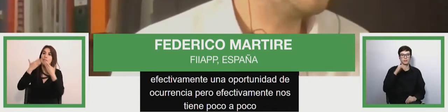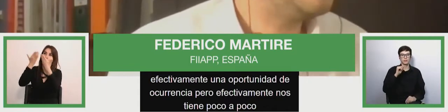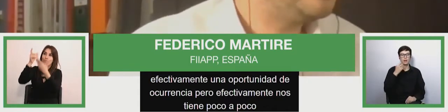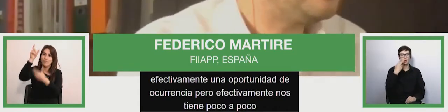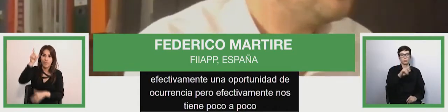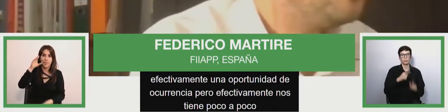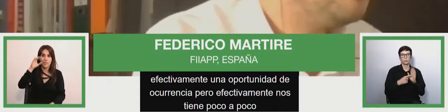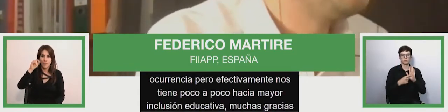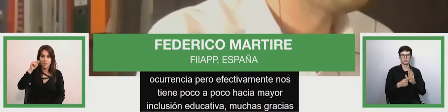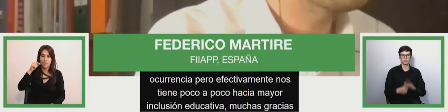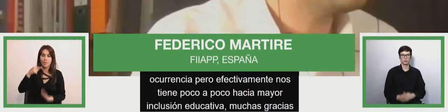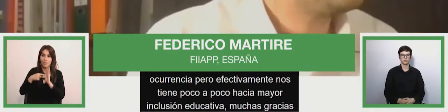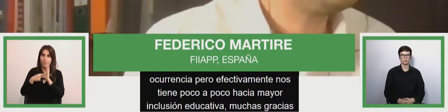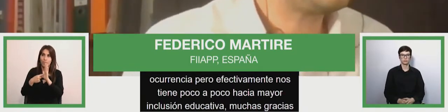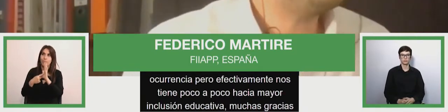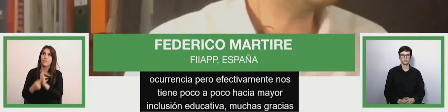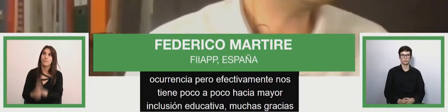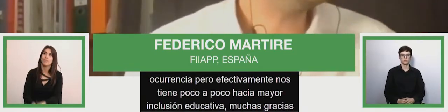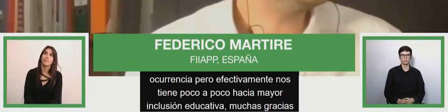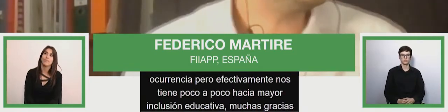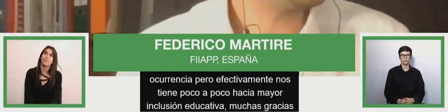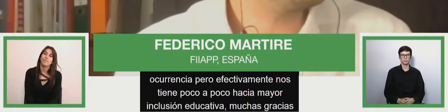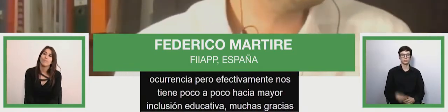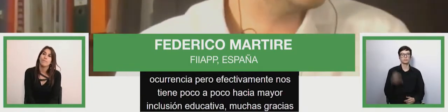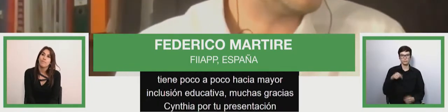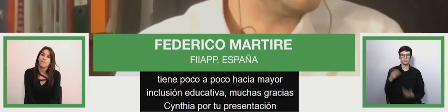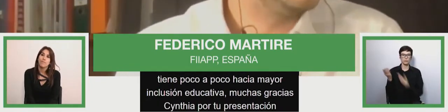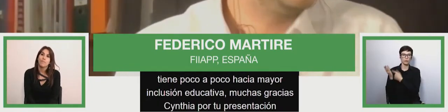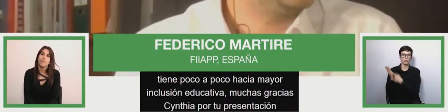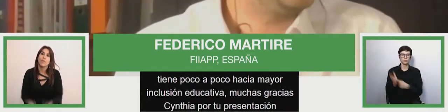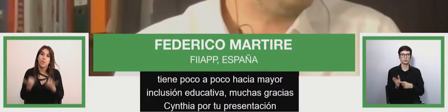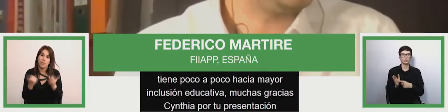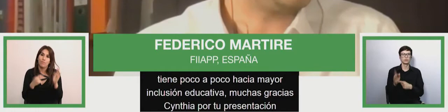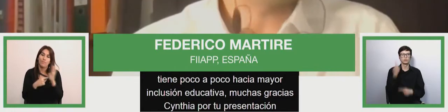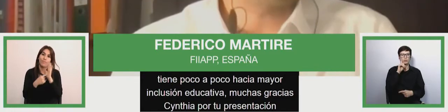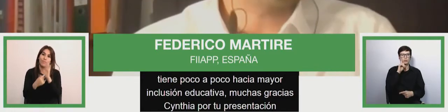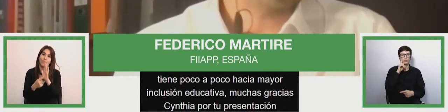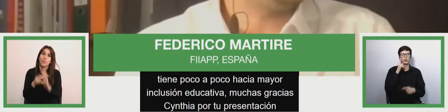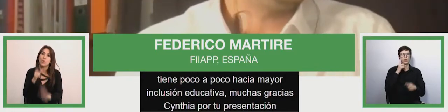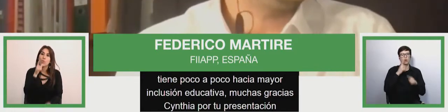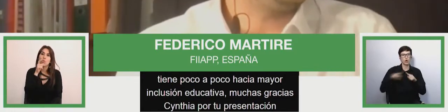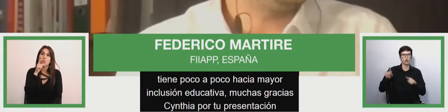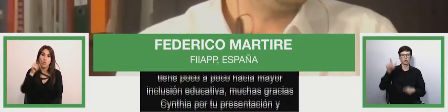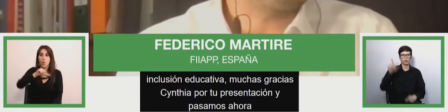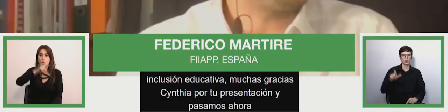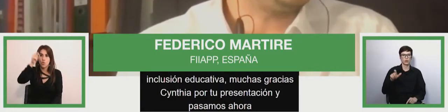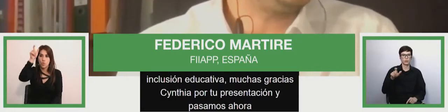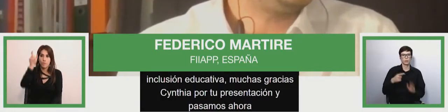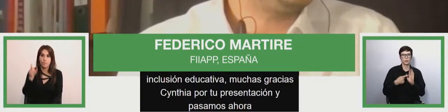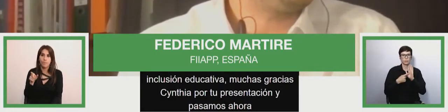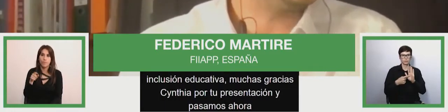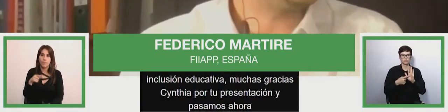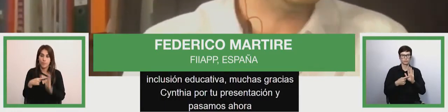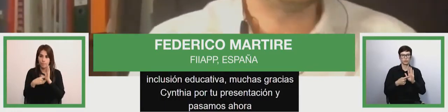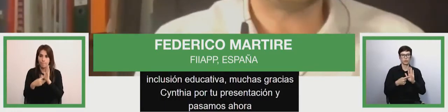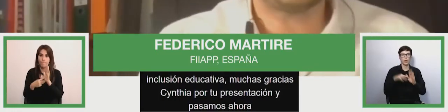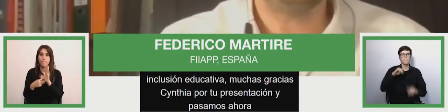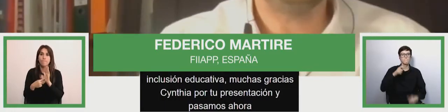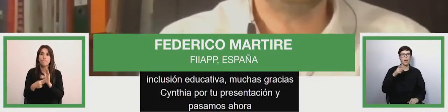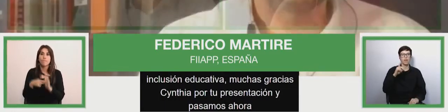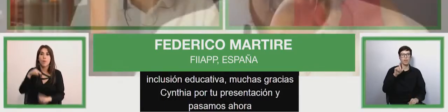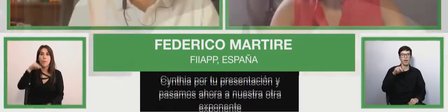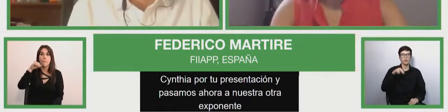for your presentation thank you and we'll go to our next uh expose it is magdalena